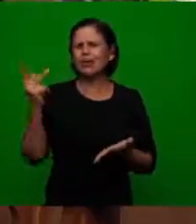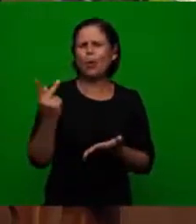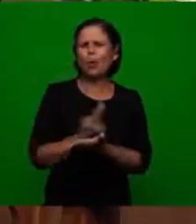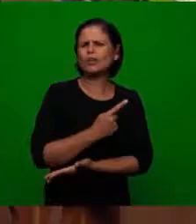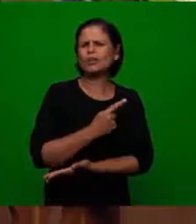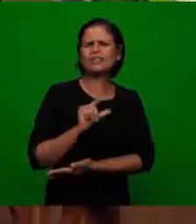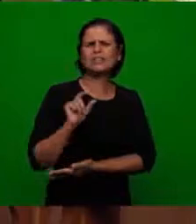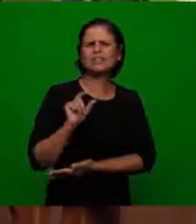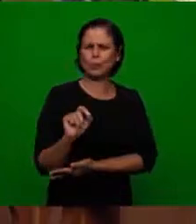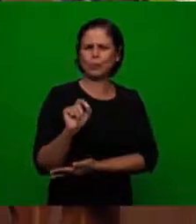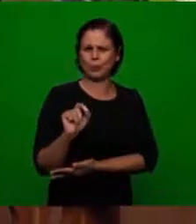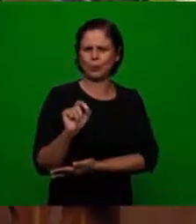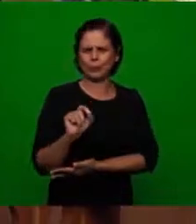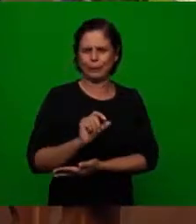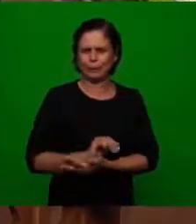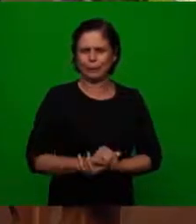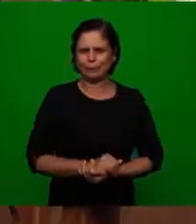happened